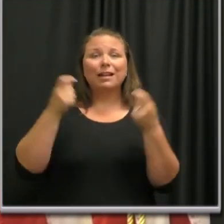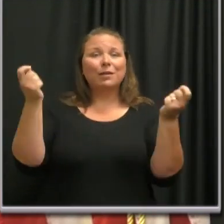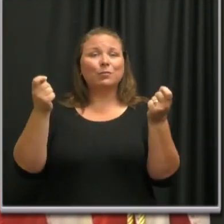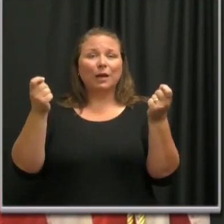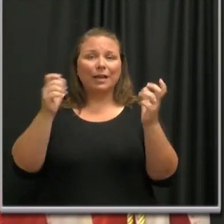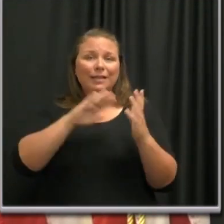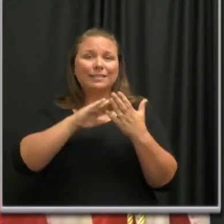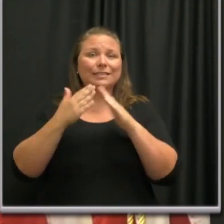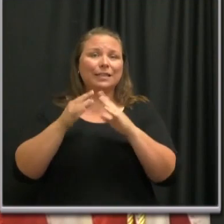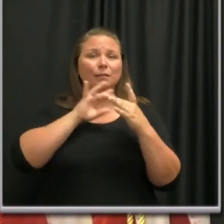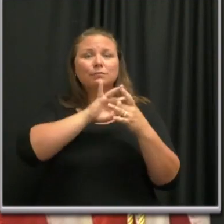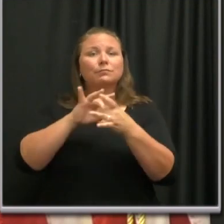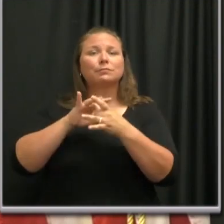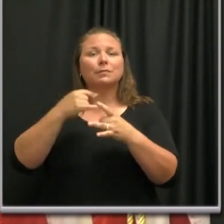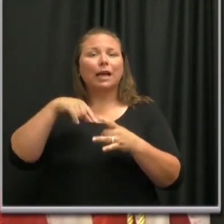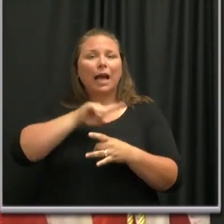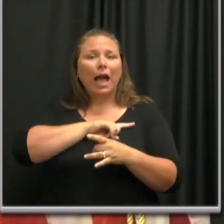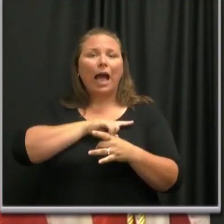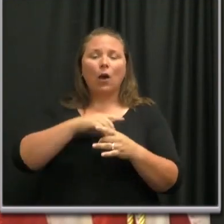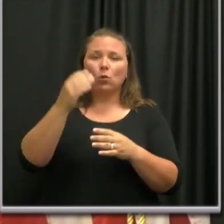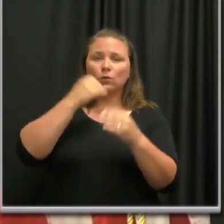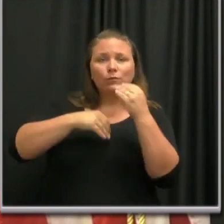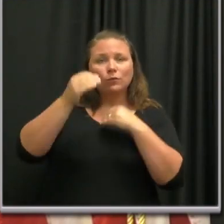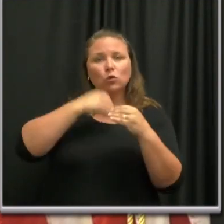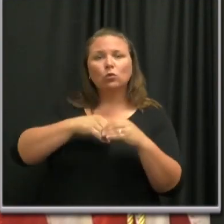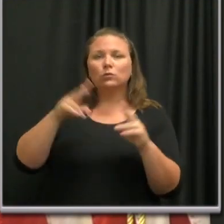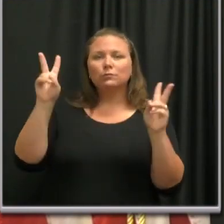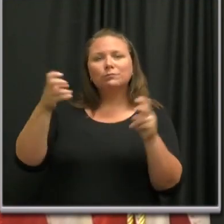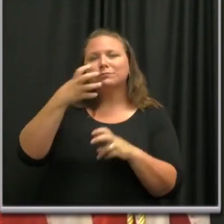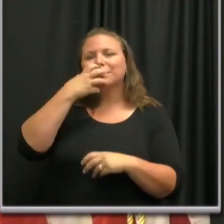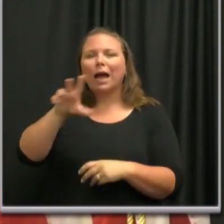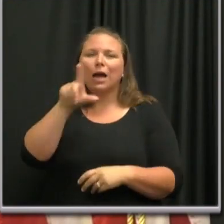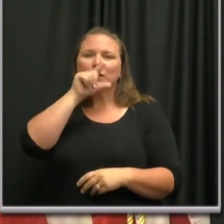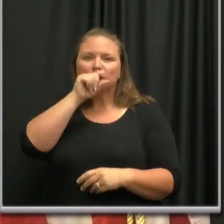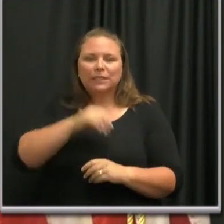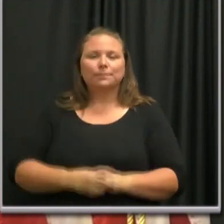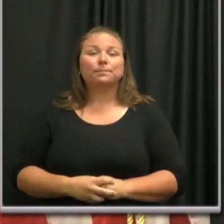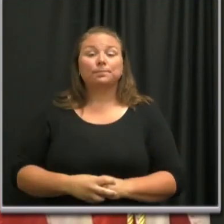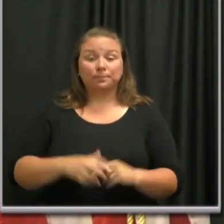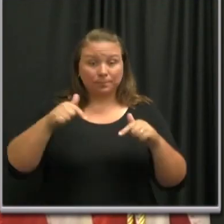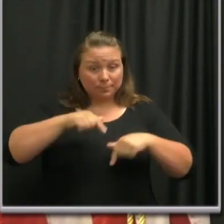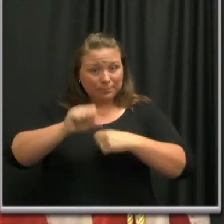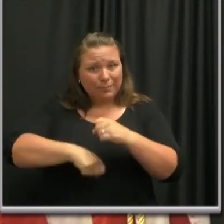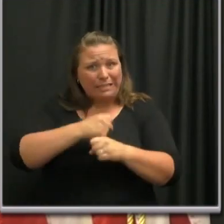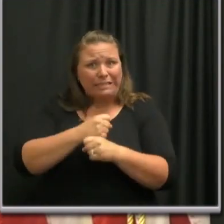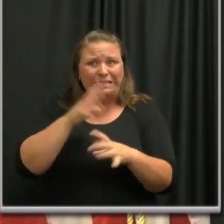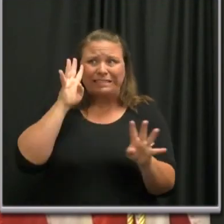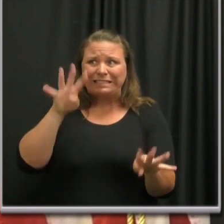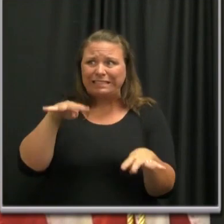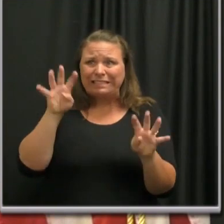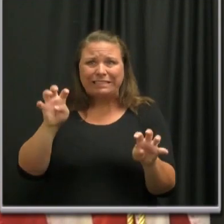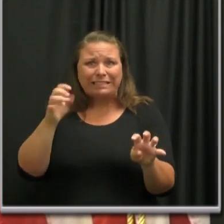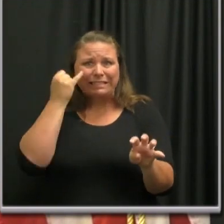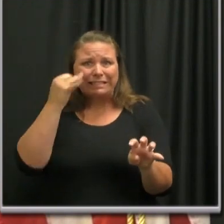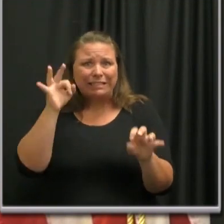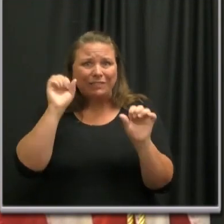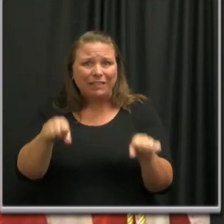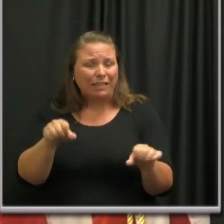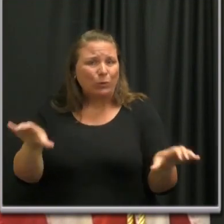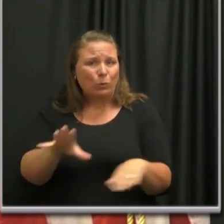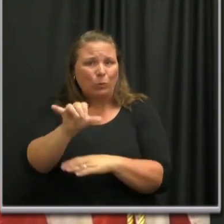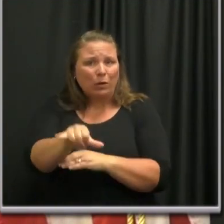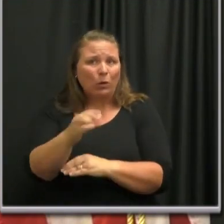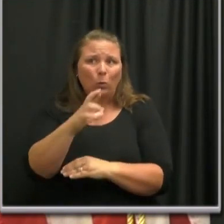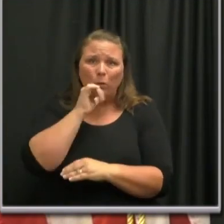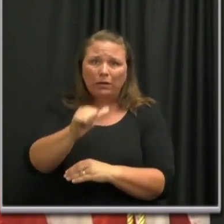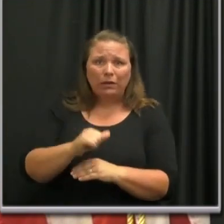as a city, our indigenous food, hot chicken. This year, we were not sure what we were going